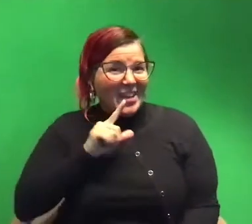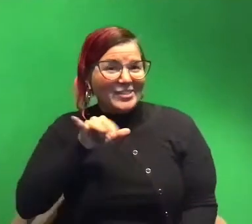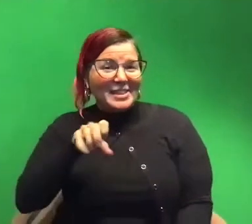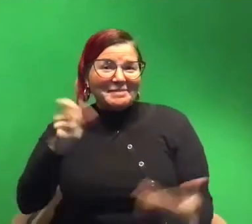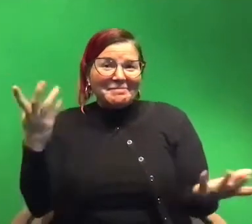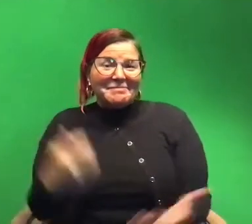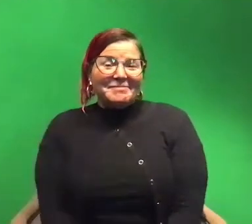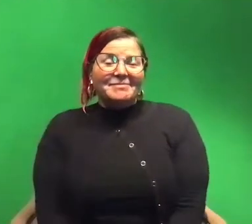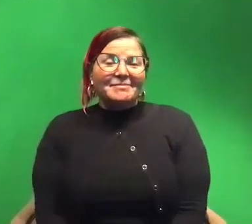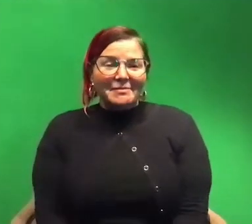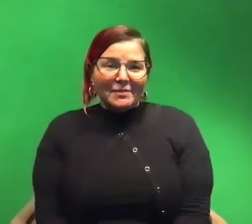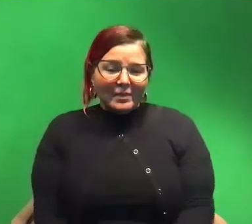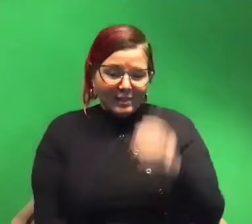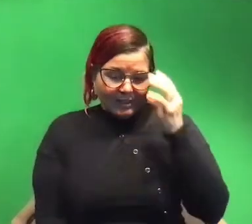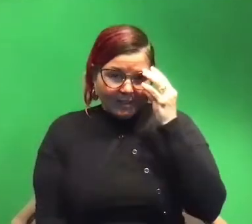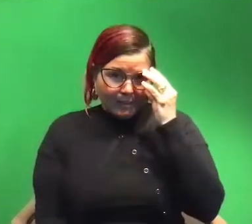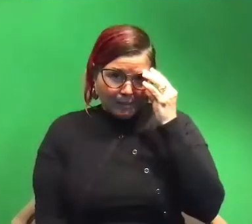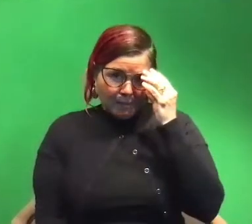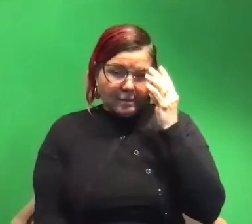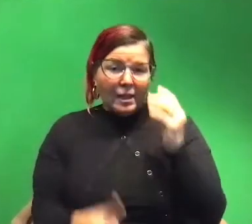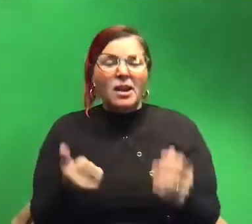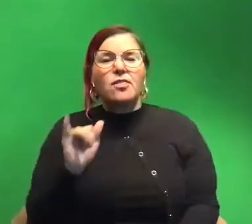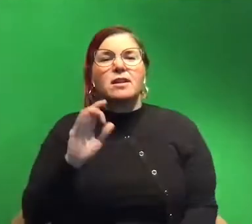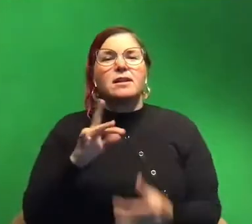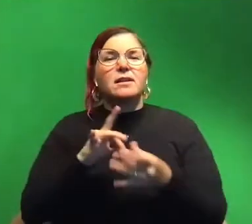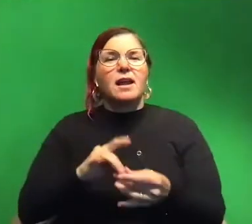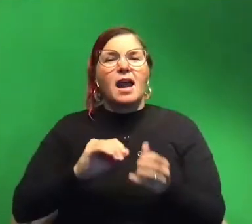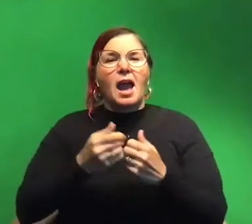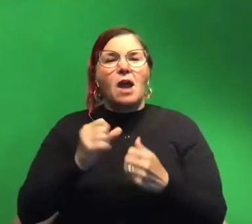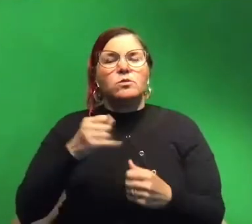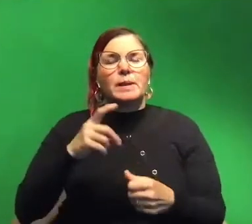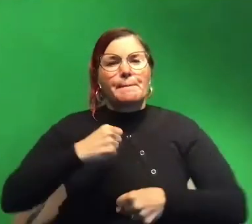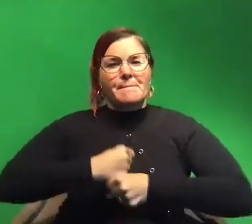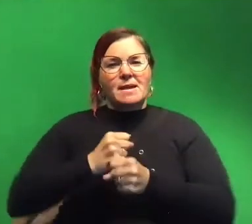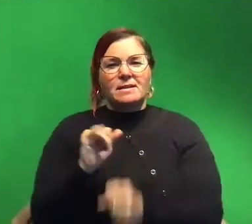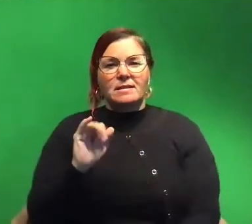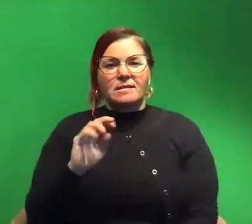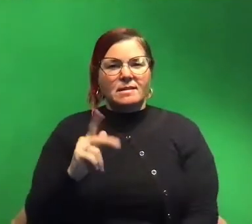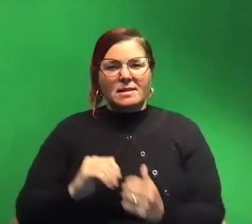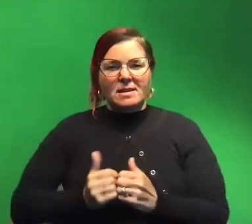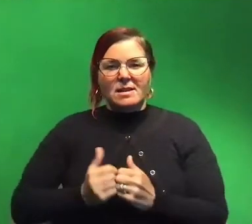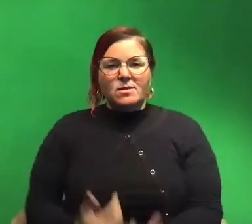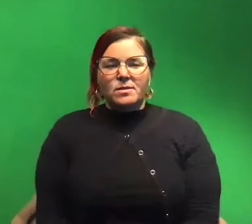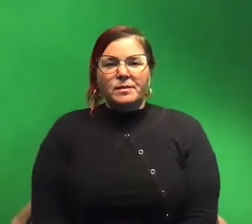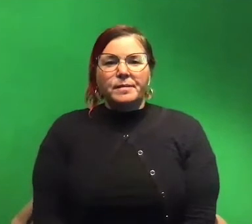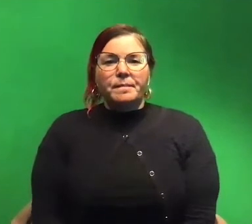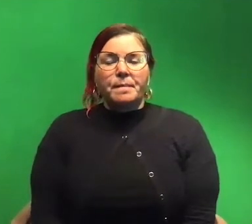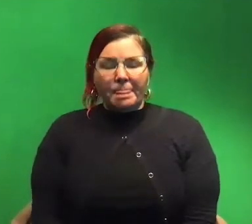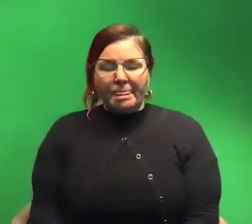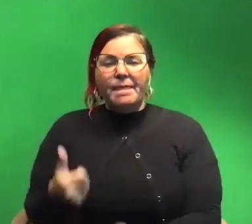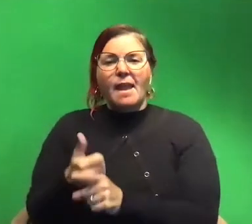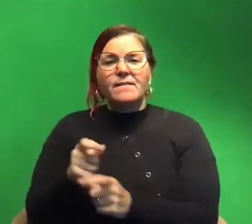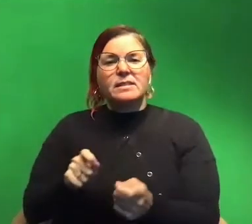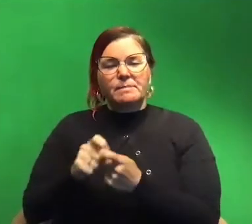Um here's another ink question. How does squid make ink? Um they have a specific